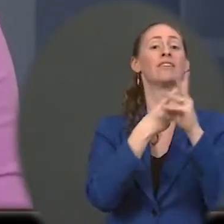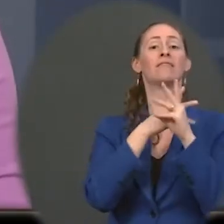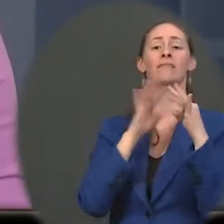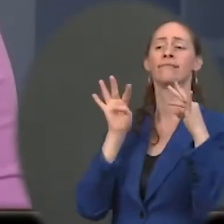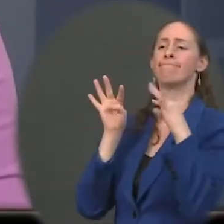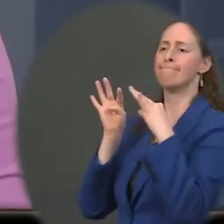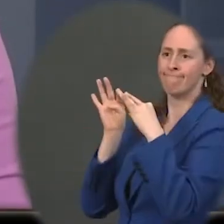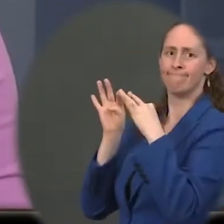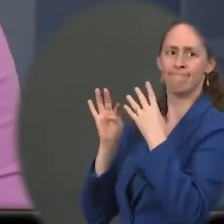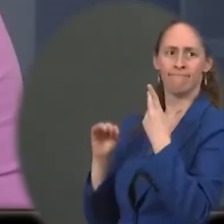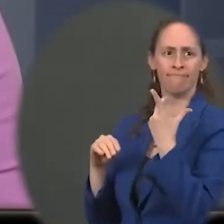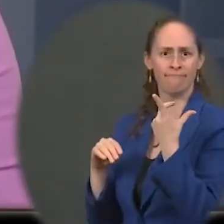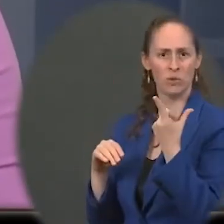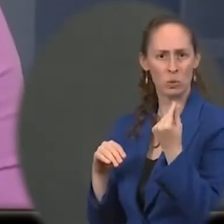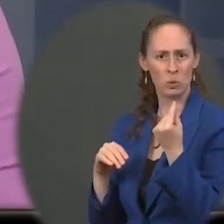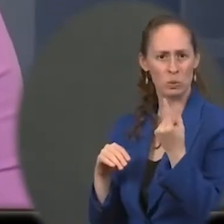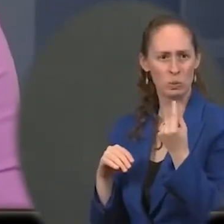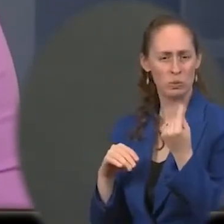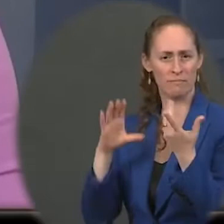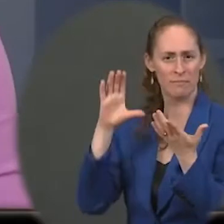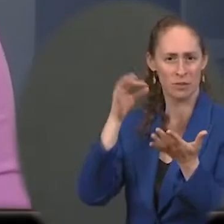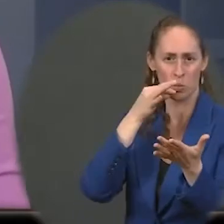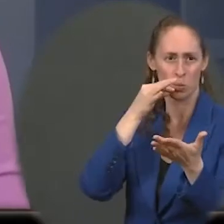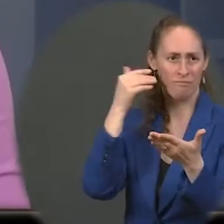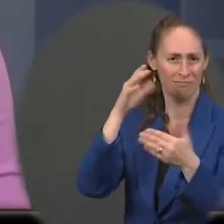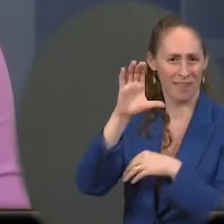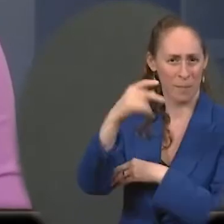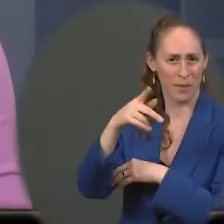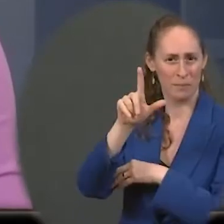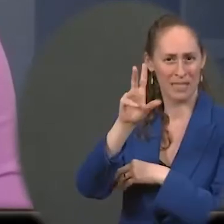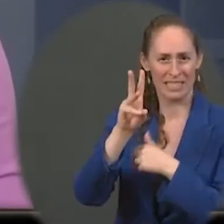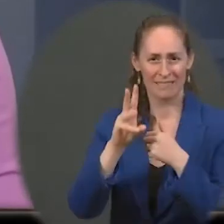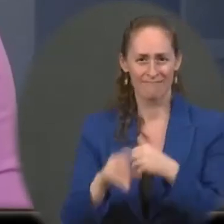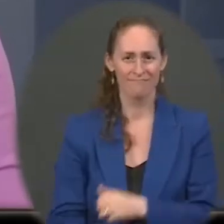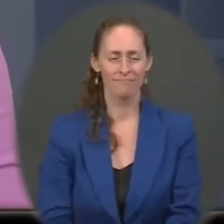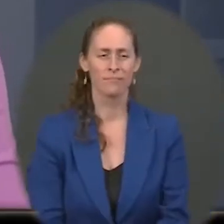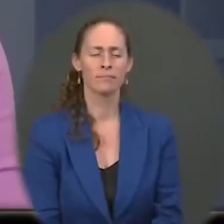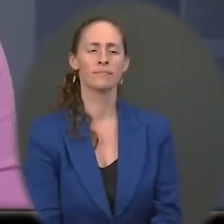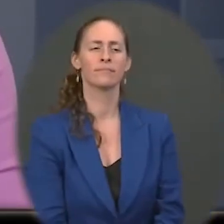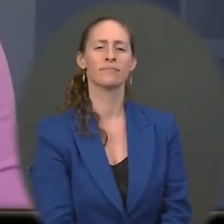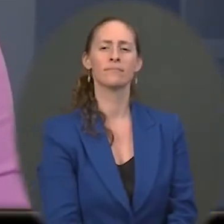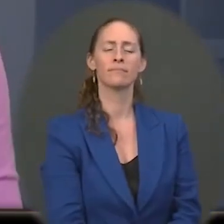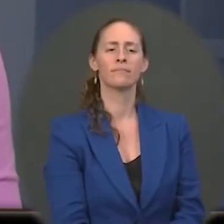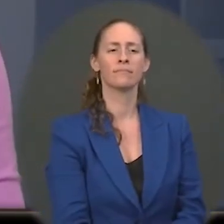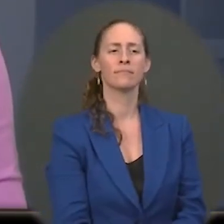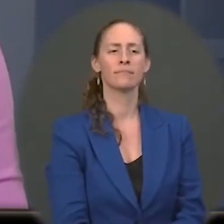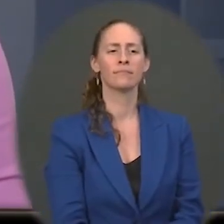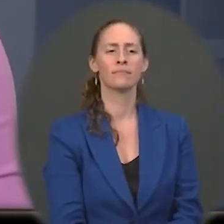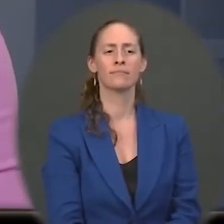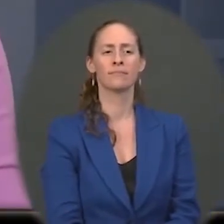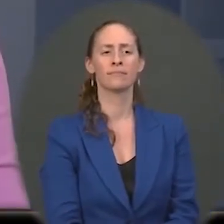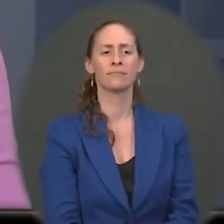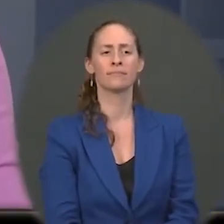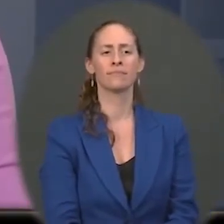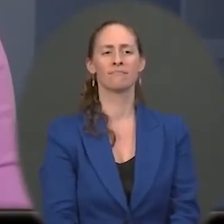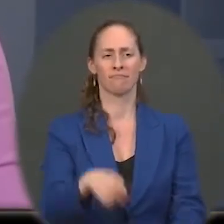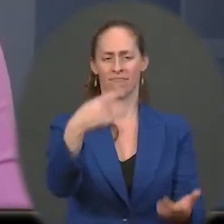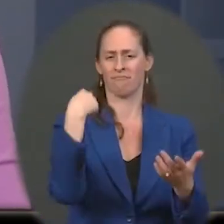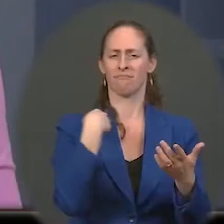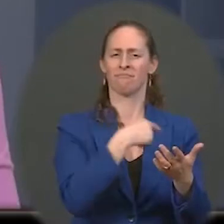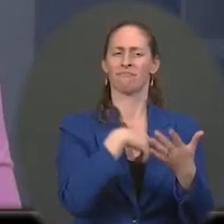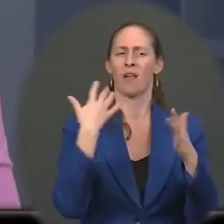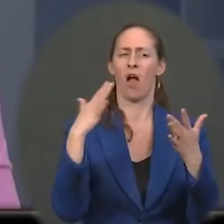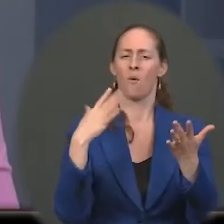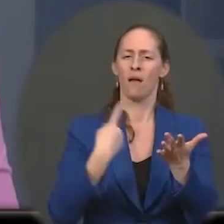reestablished U.S. leadership on day one. And, and as you've heard us say, as you, as you have heard us say when it comes to acting on climate change